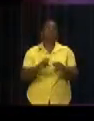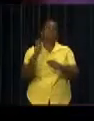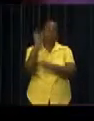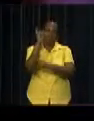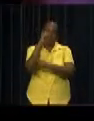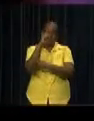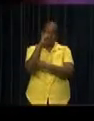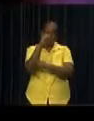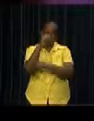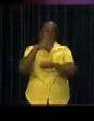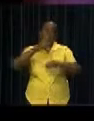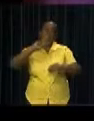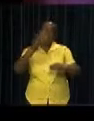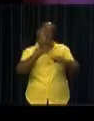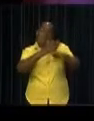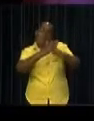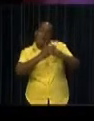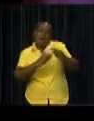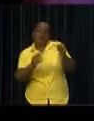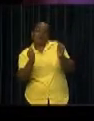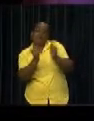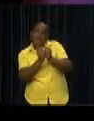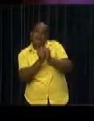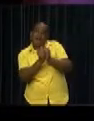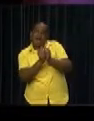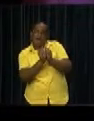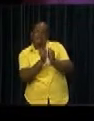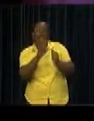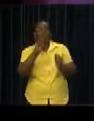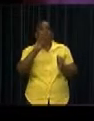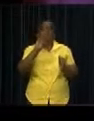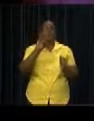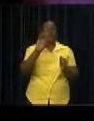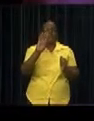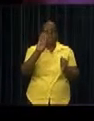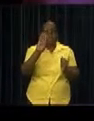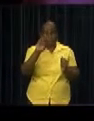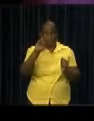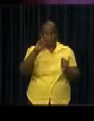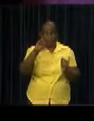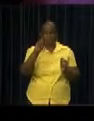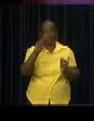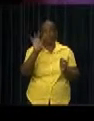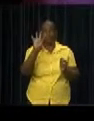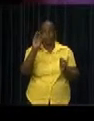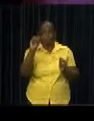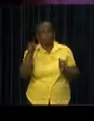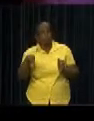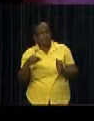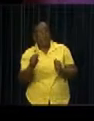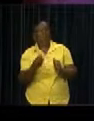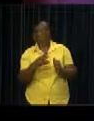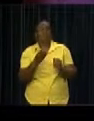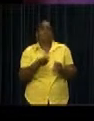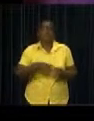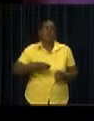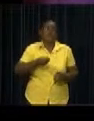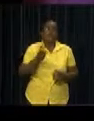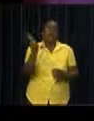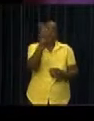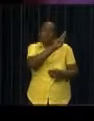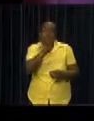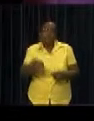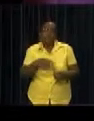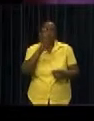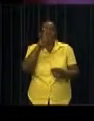Our final reports for review show that Statsoli has, in the first half of 2013, a profit of US